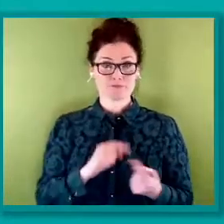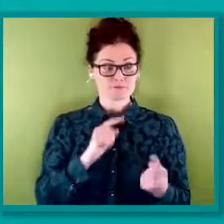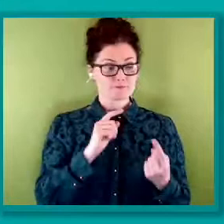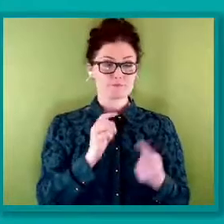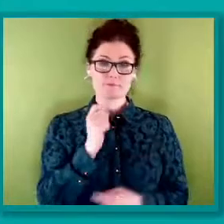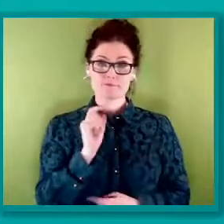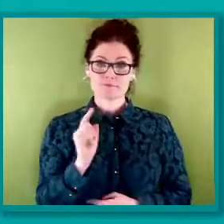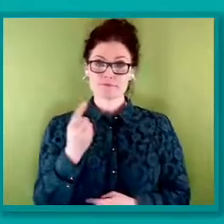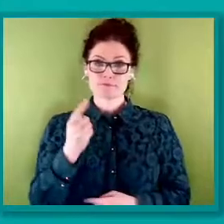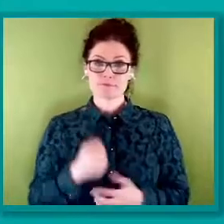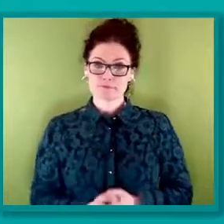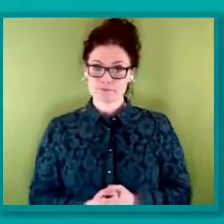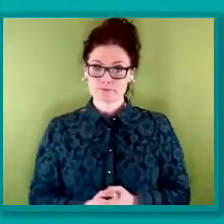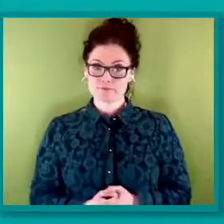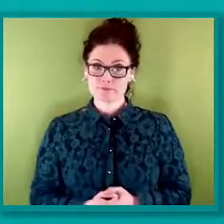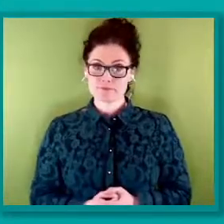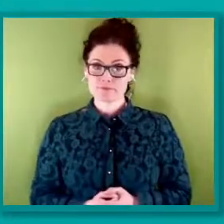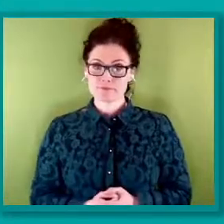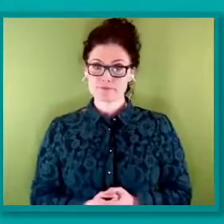from Equity?